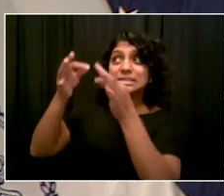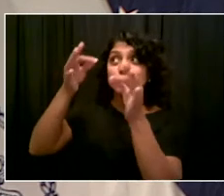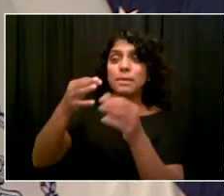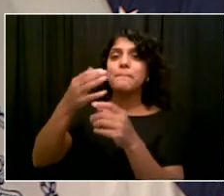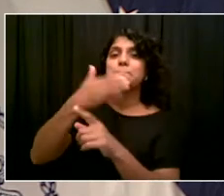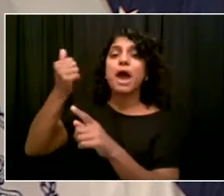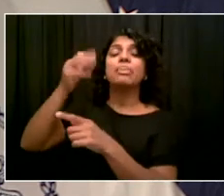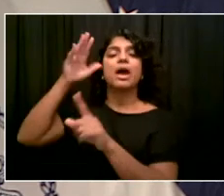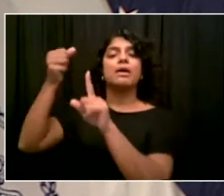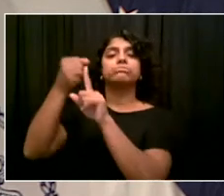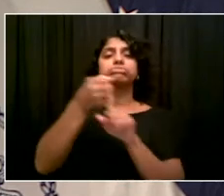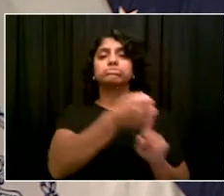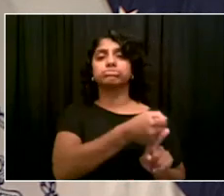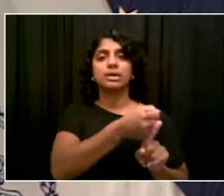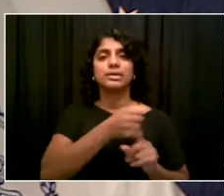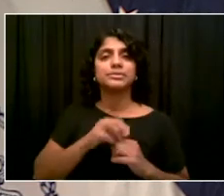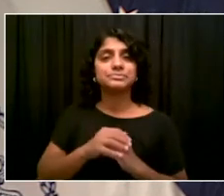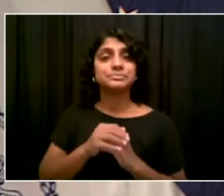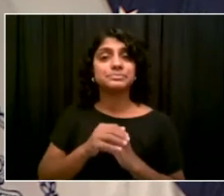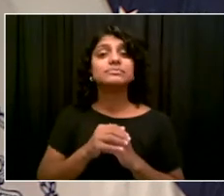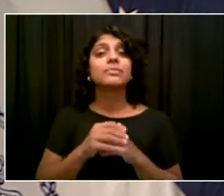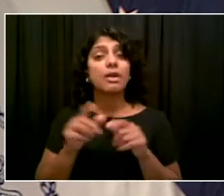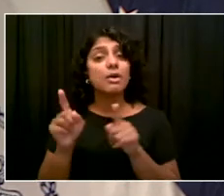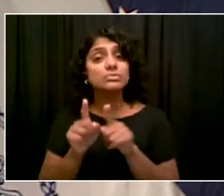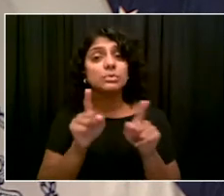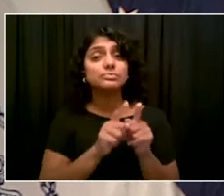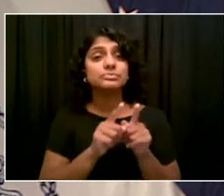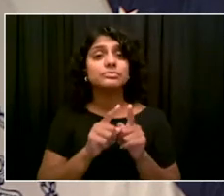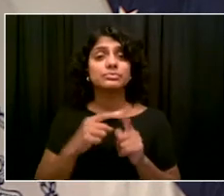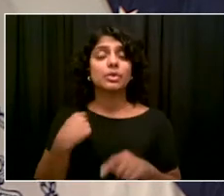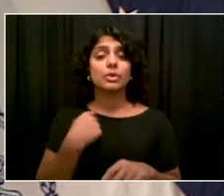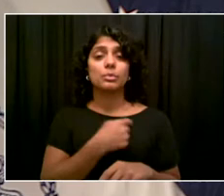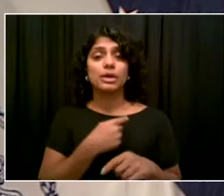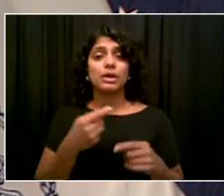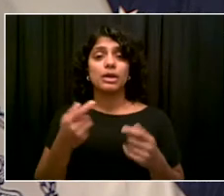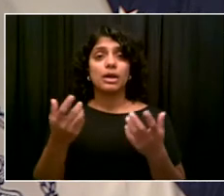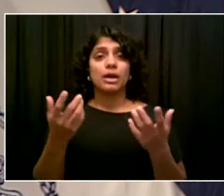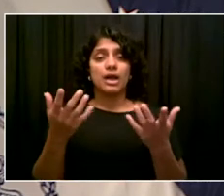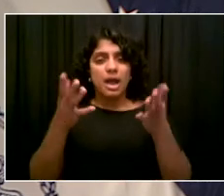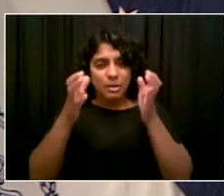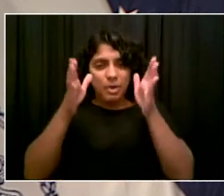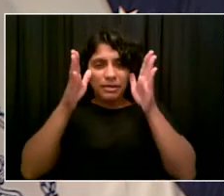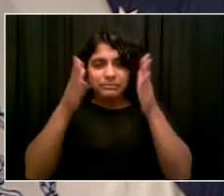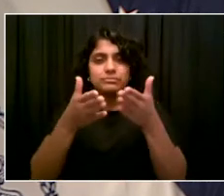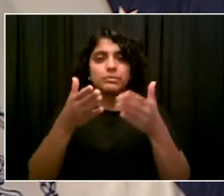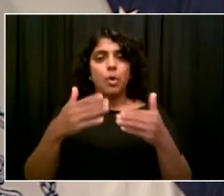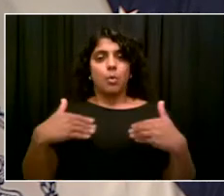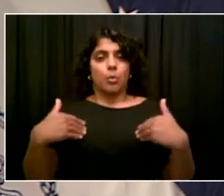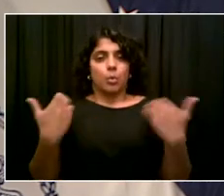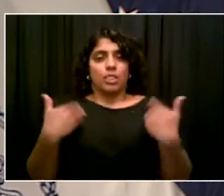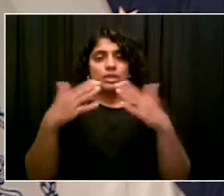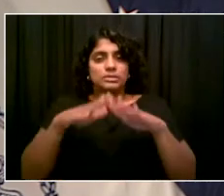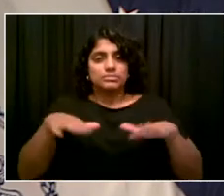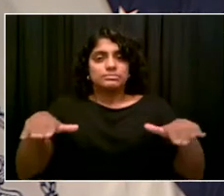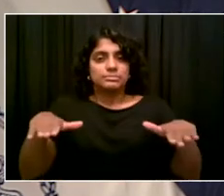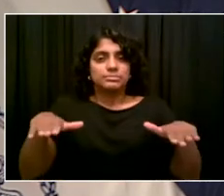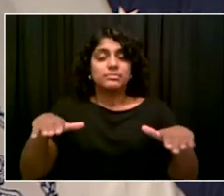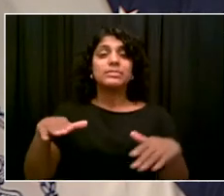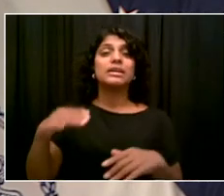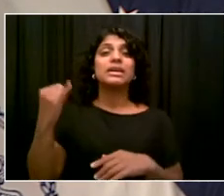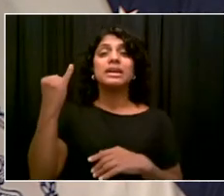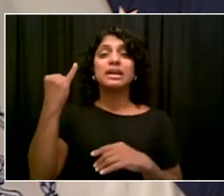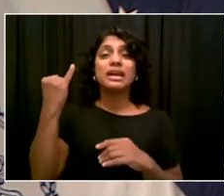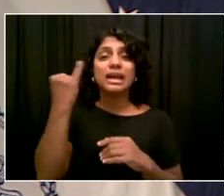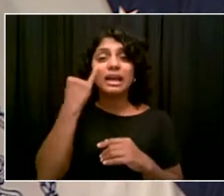youth initiative that he's started to focus on reaching young people, especially when we start to see signs of trouble and help them towards a